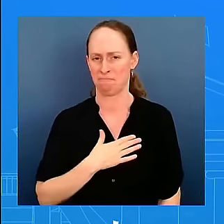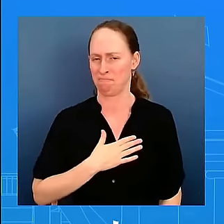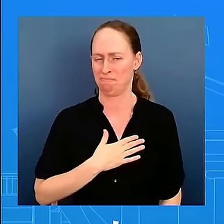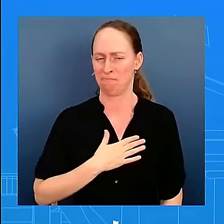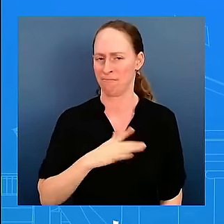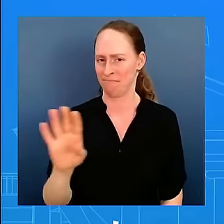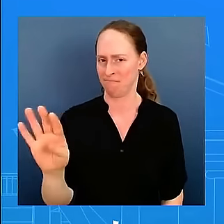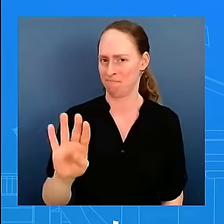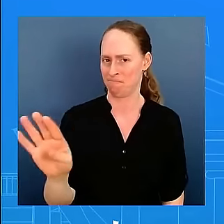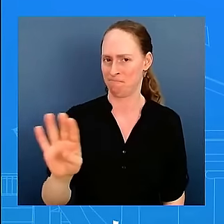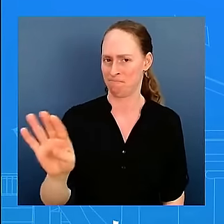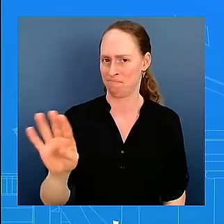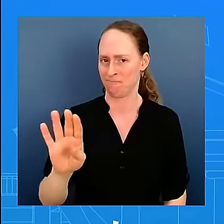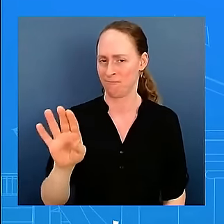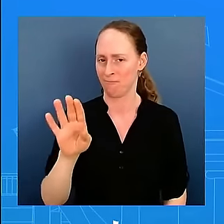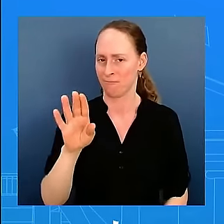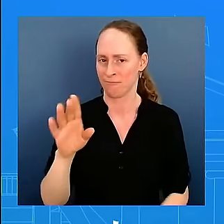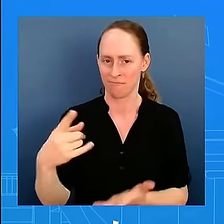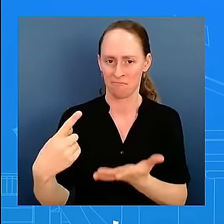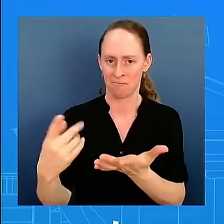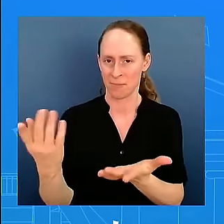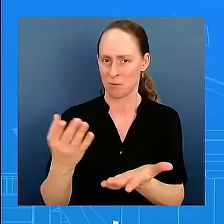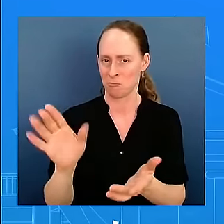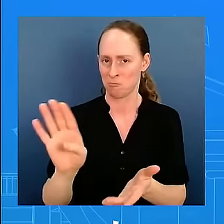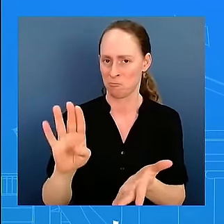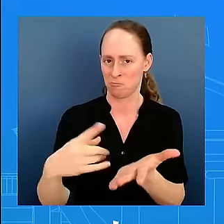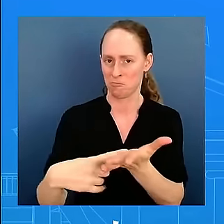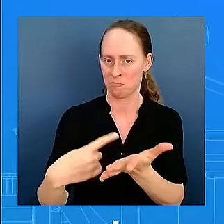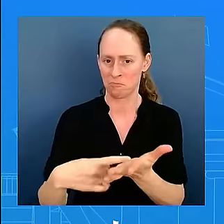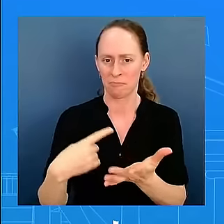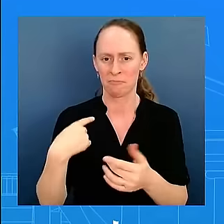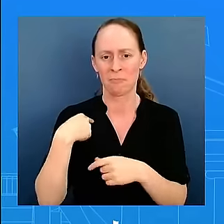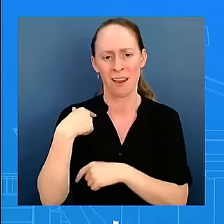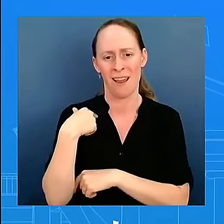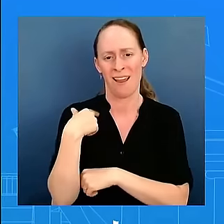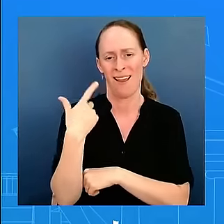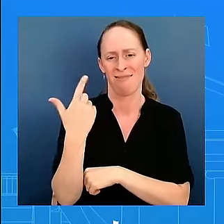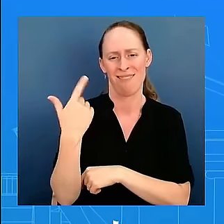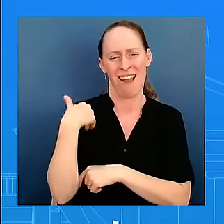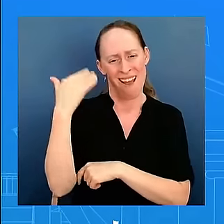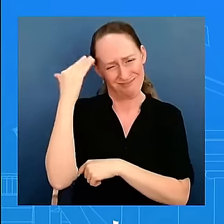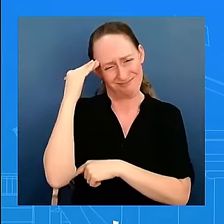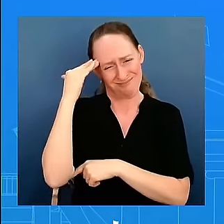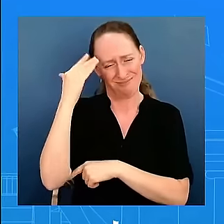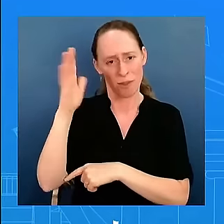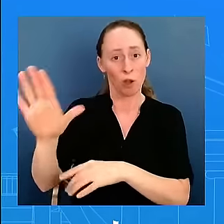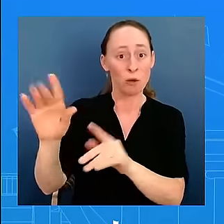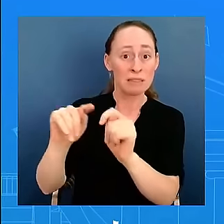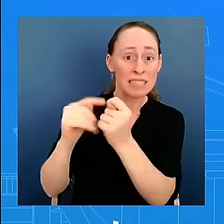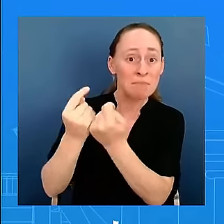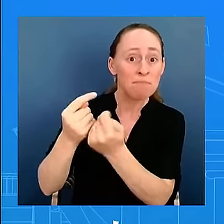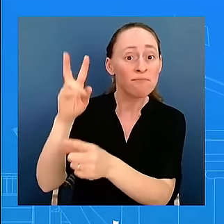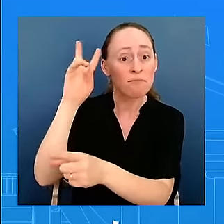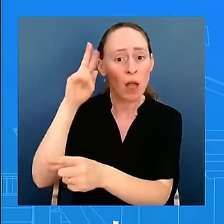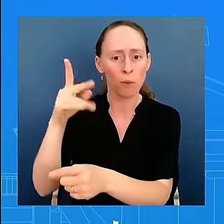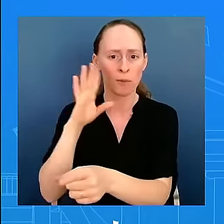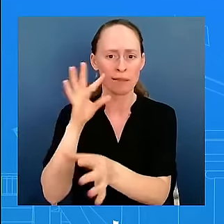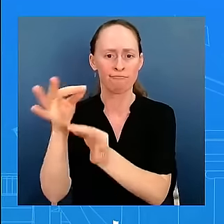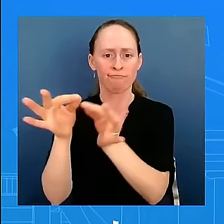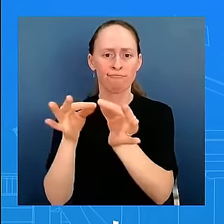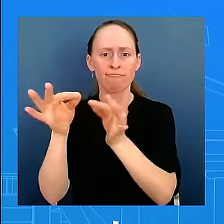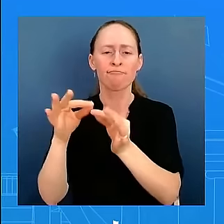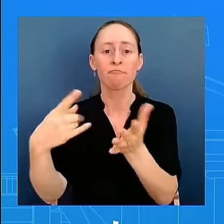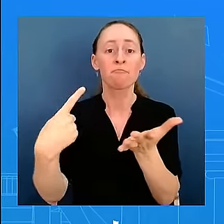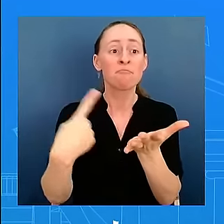The vice president, I'm sure her team will give her a readout of how the conversation between the president and the prime